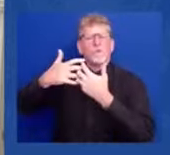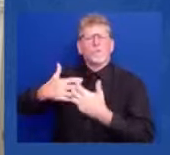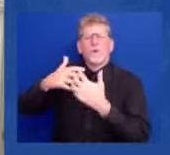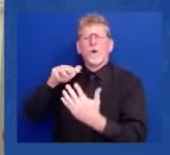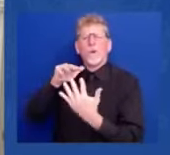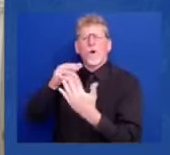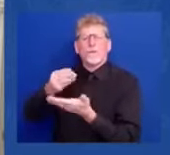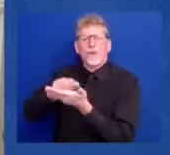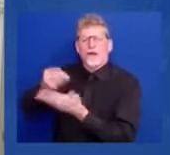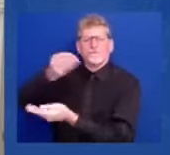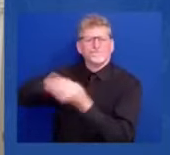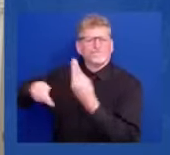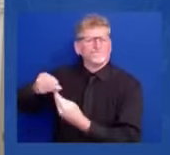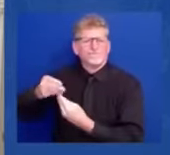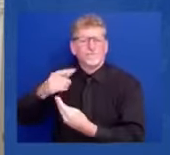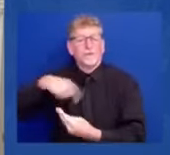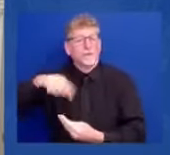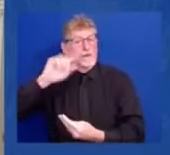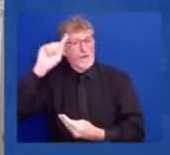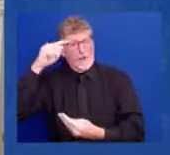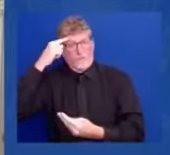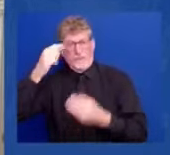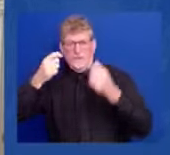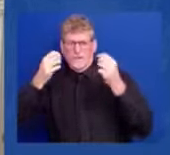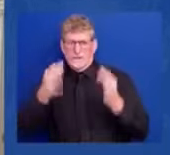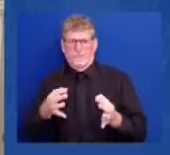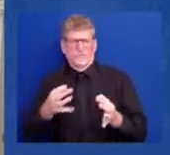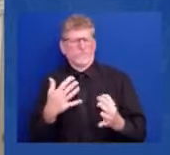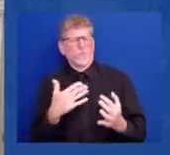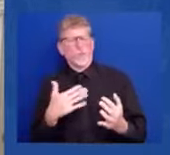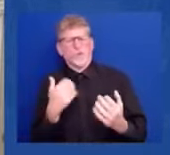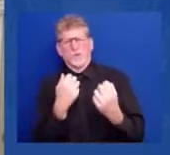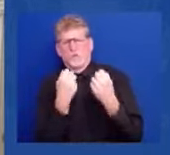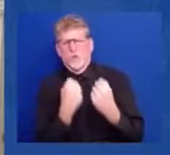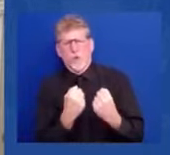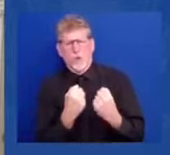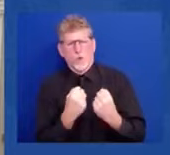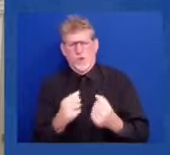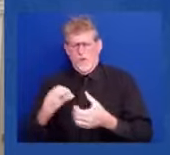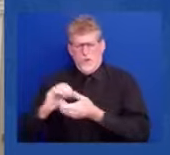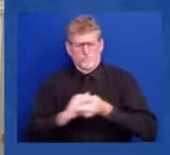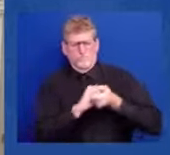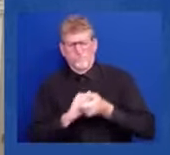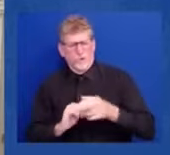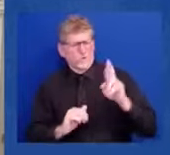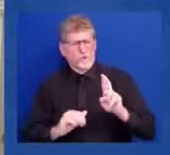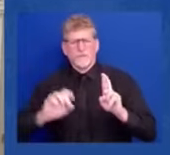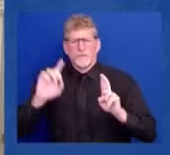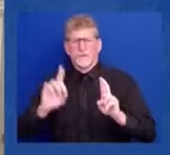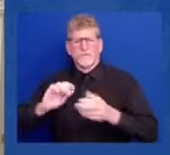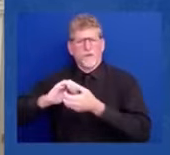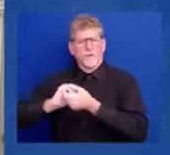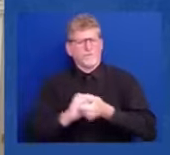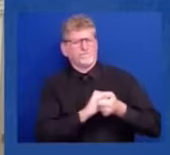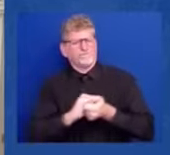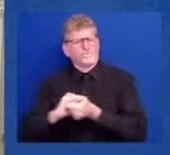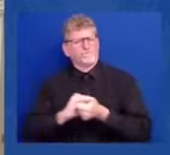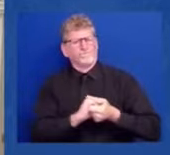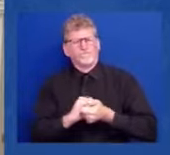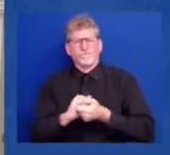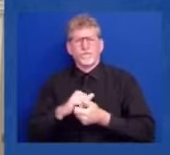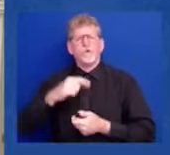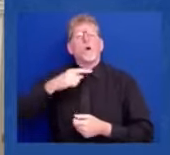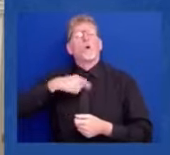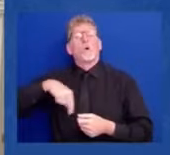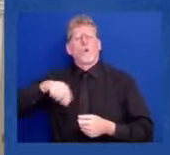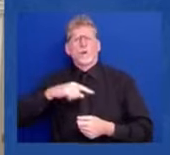support their Ukrainian people and made it clear we will not be part of subsidizing Putin's war. This made — we made this decision